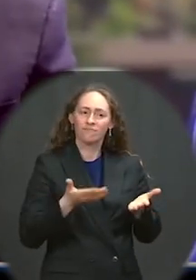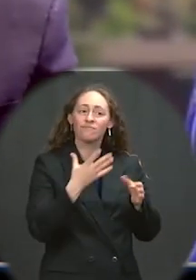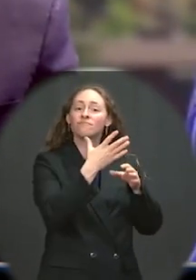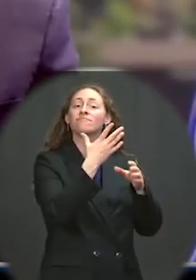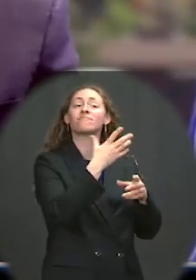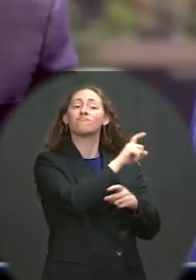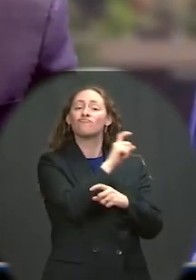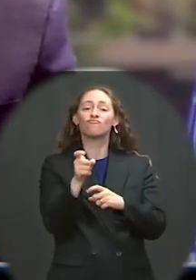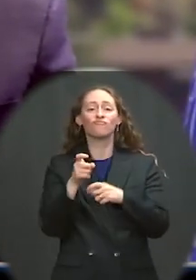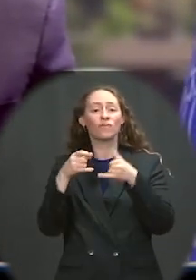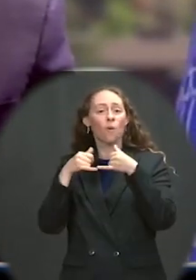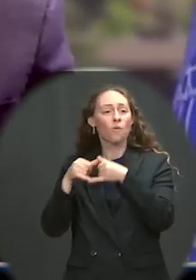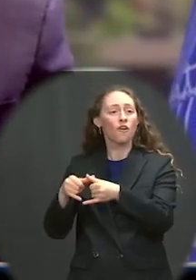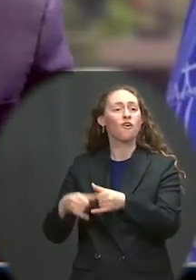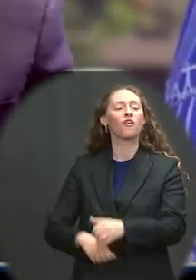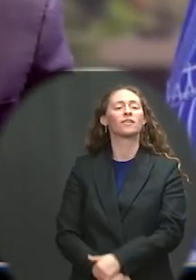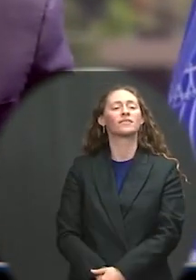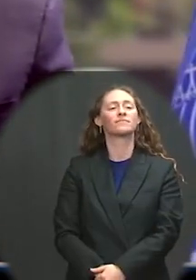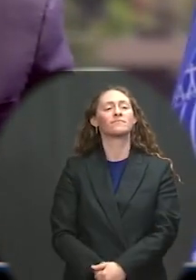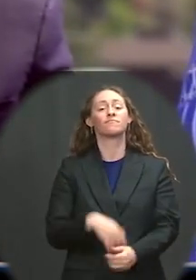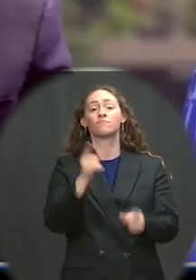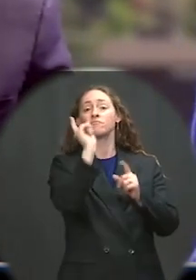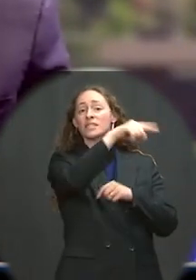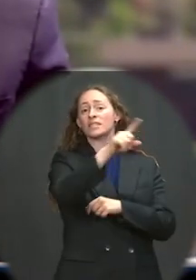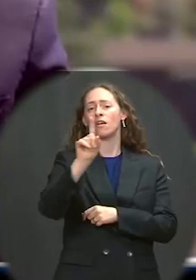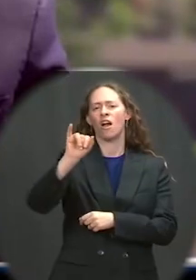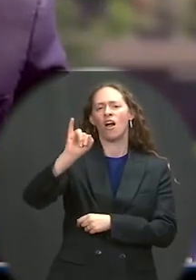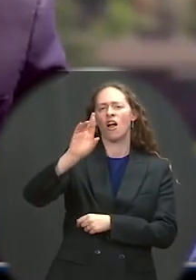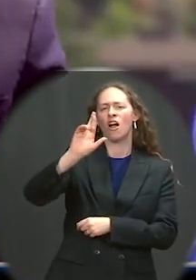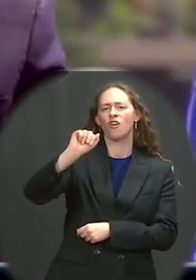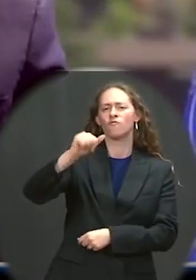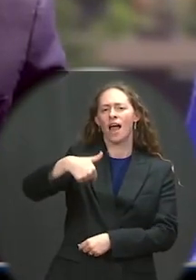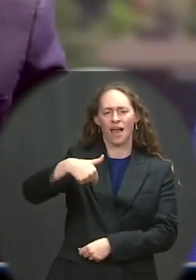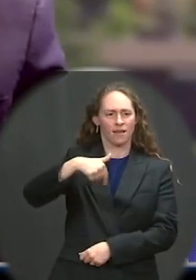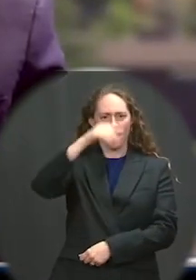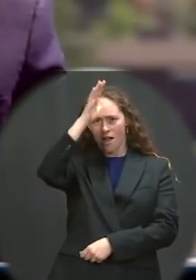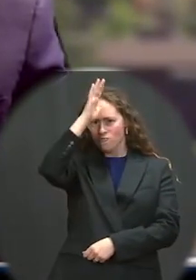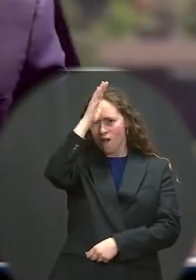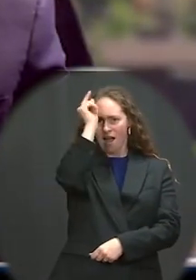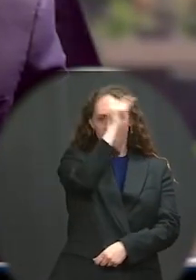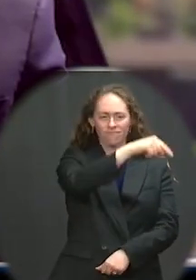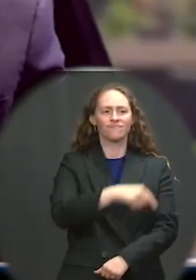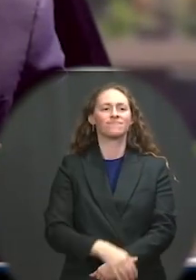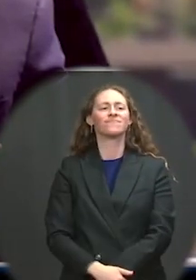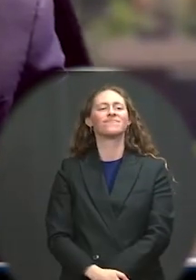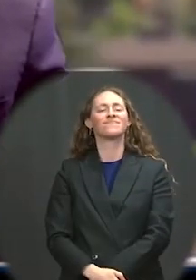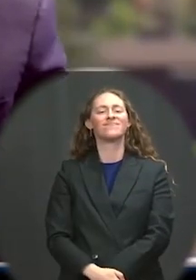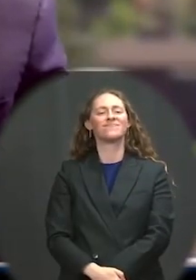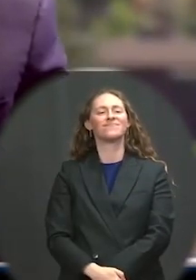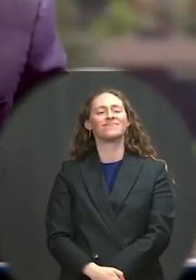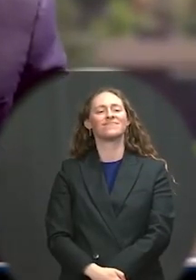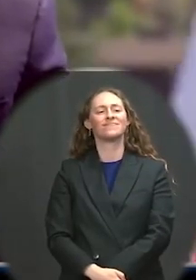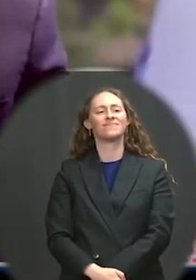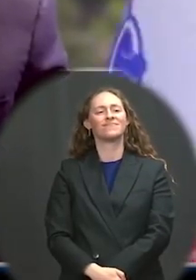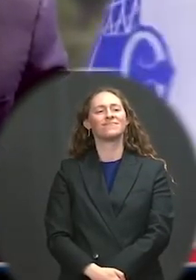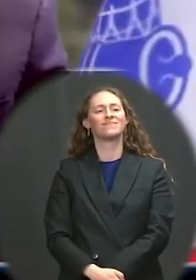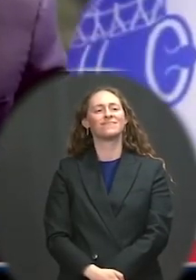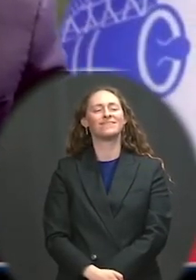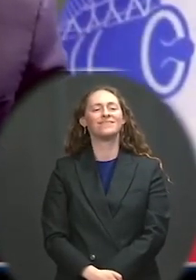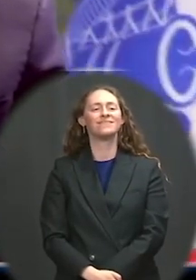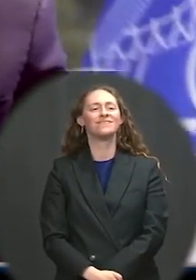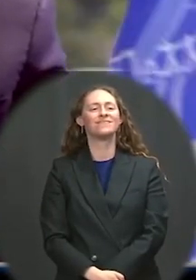for a year, he had — he got the general to agree to change his name from Biden to Hunter — his mother's maiden name —